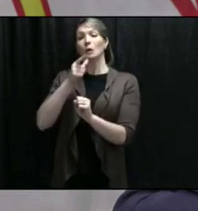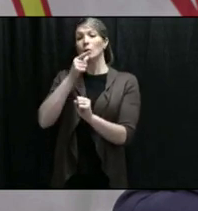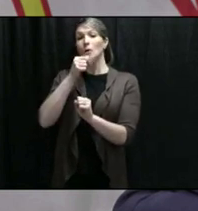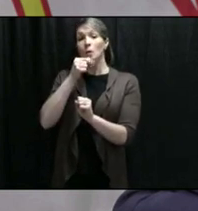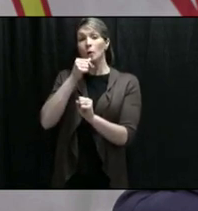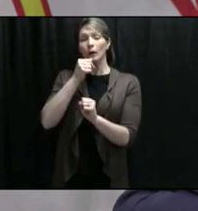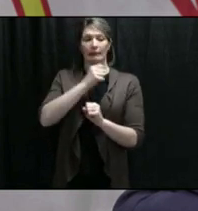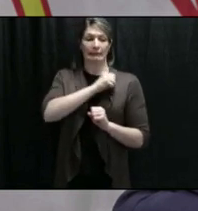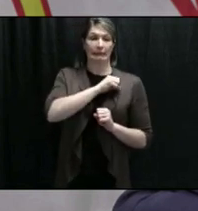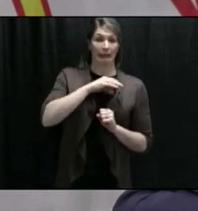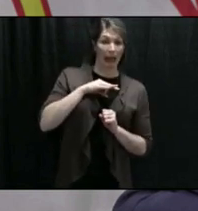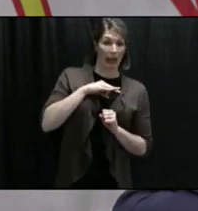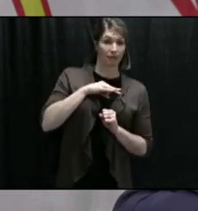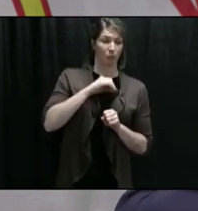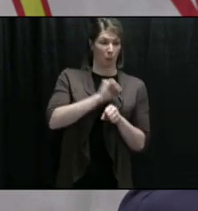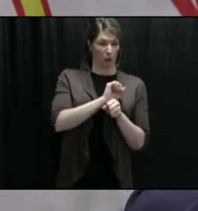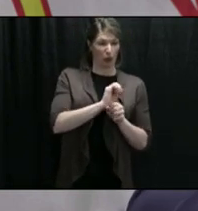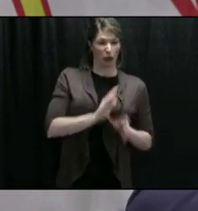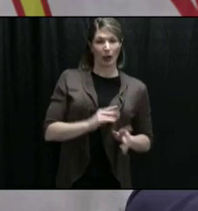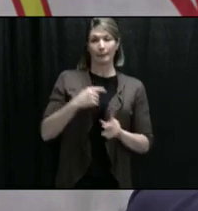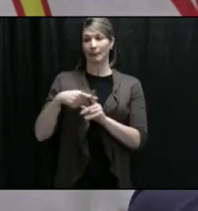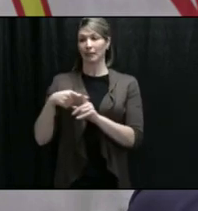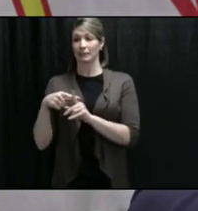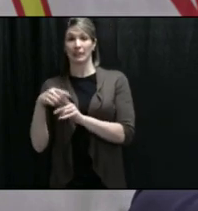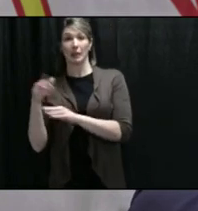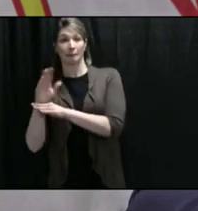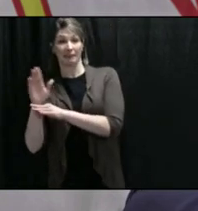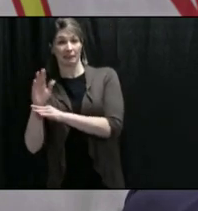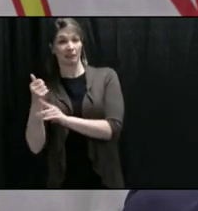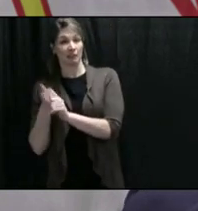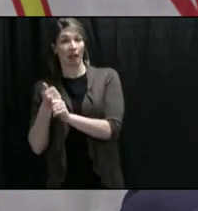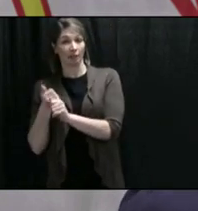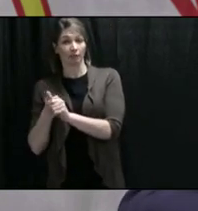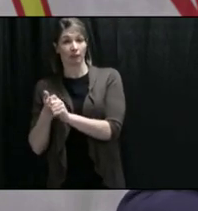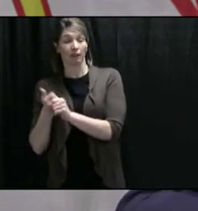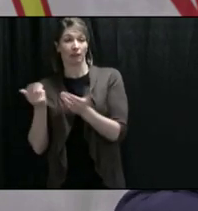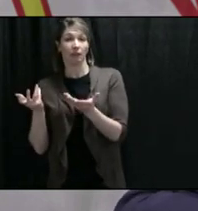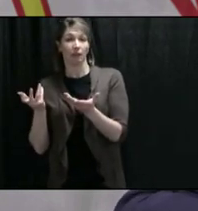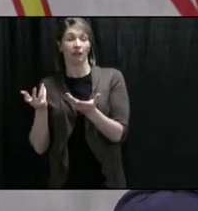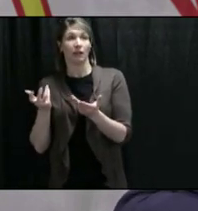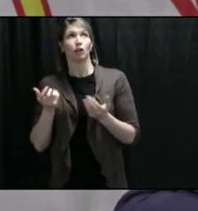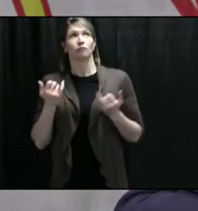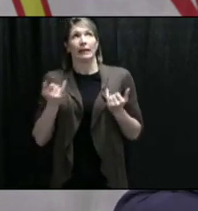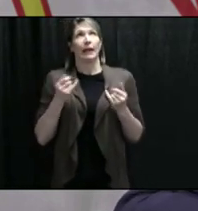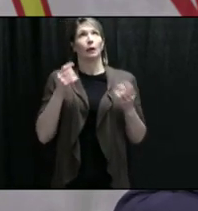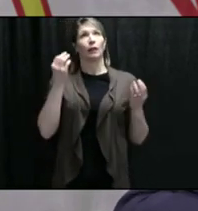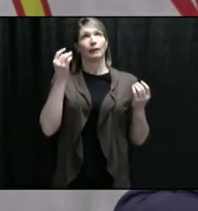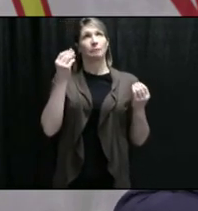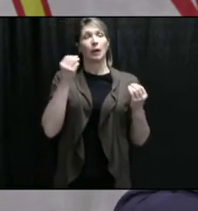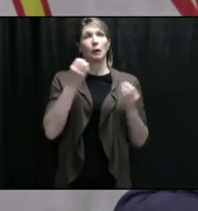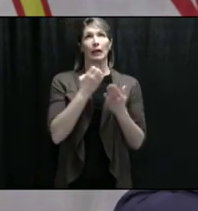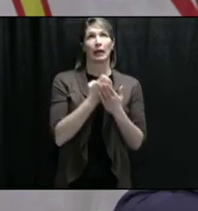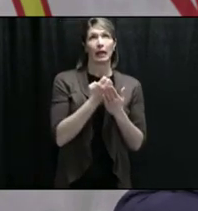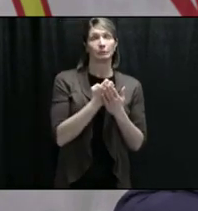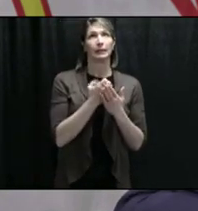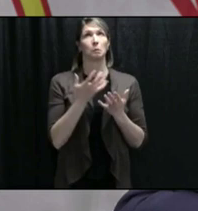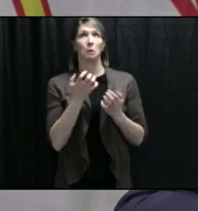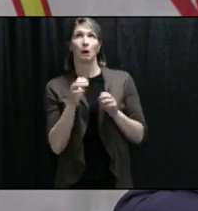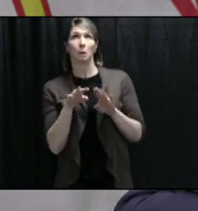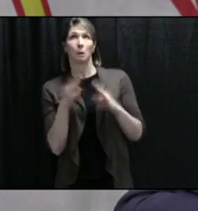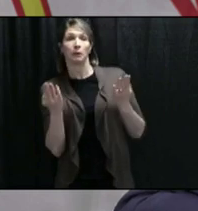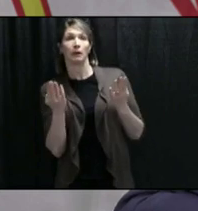have the market conditions to all of that, but these are business and economic choices that we have that we will have to make, and we will work with them.